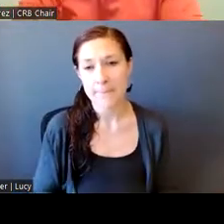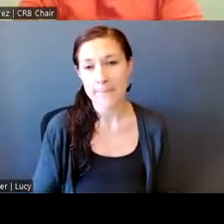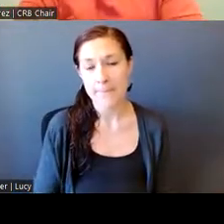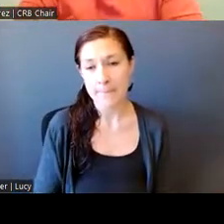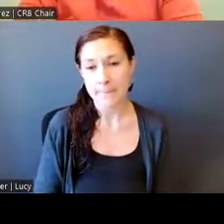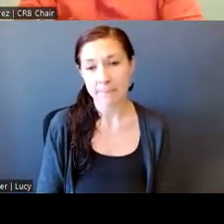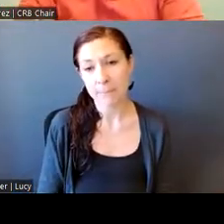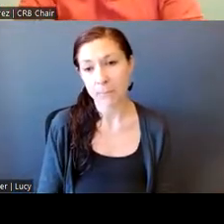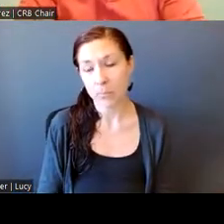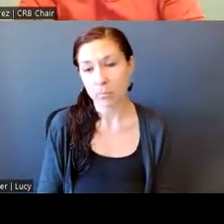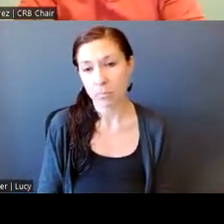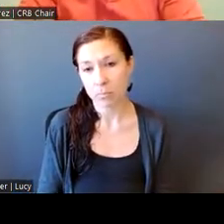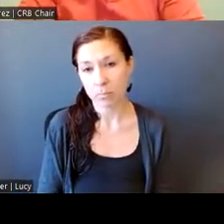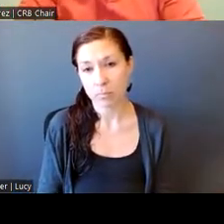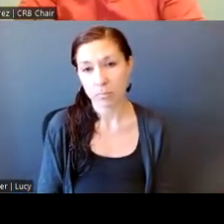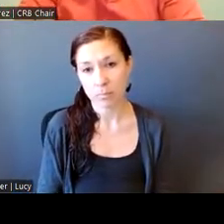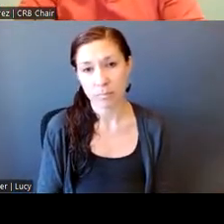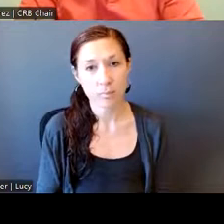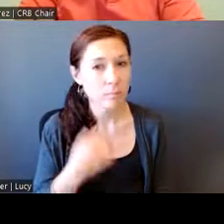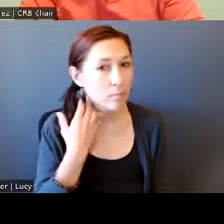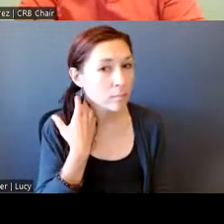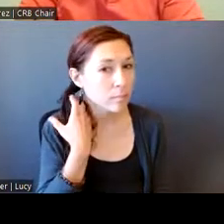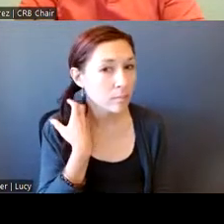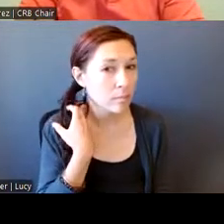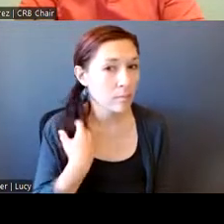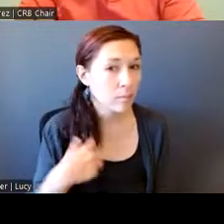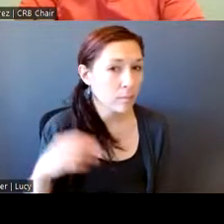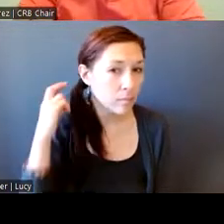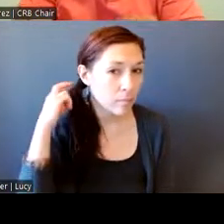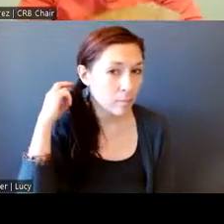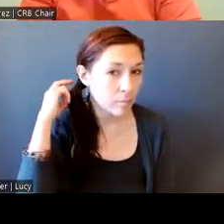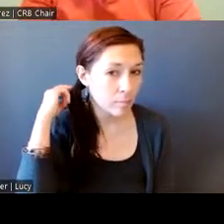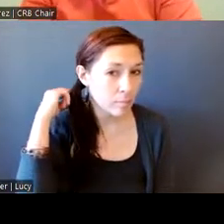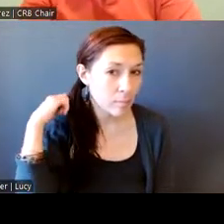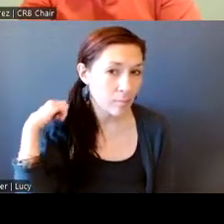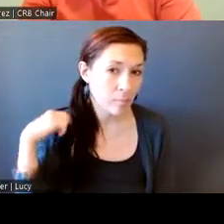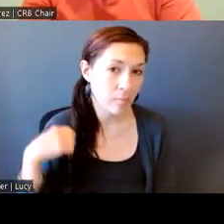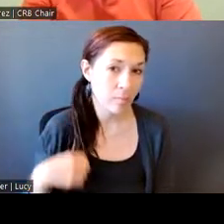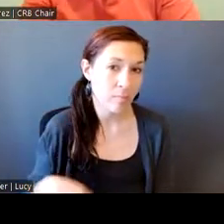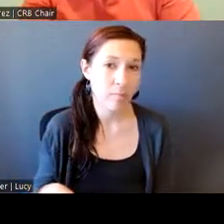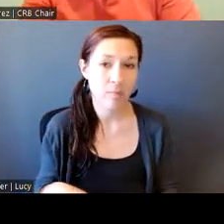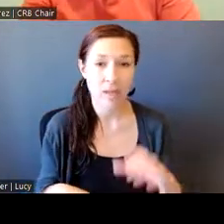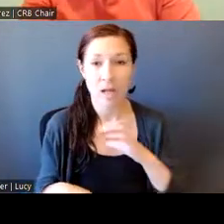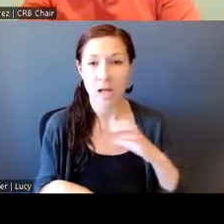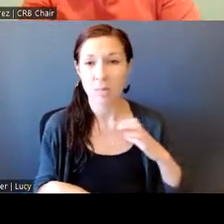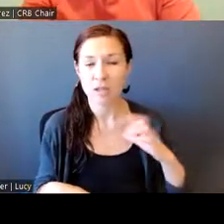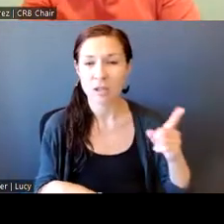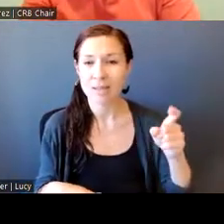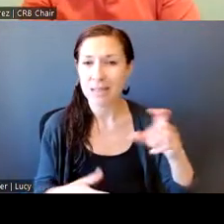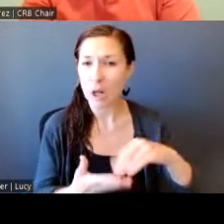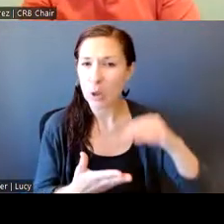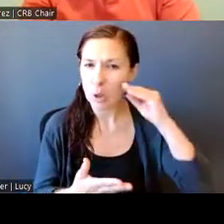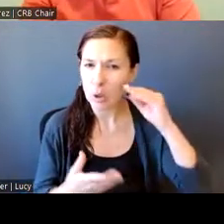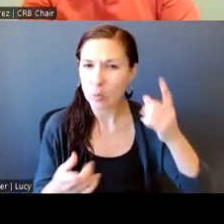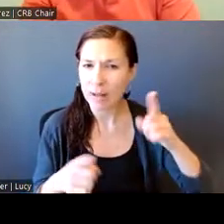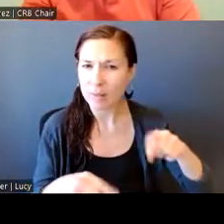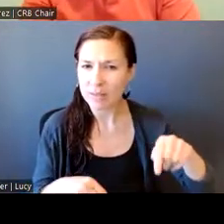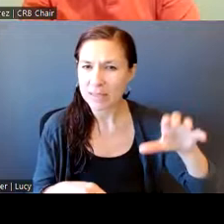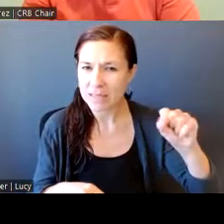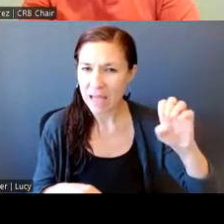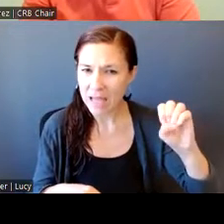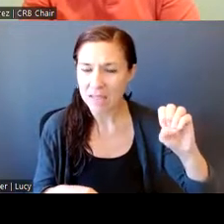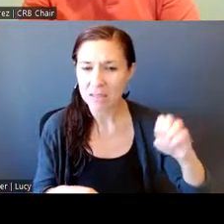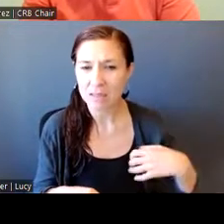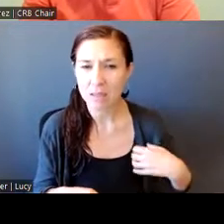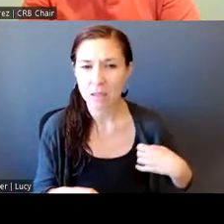to learn from this case, what went wrong, what went wrong after